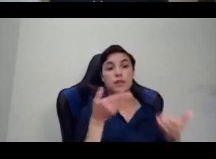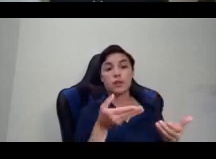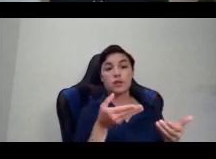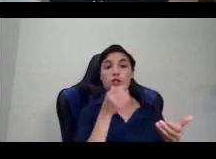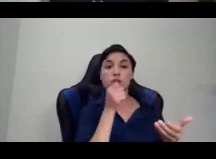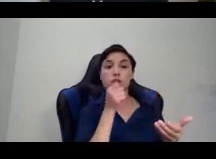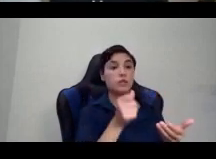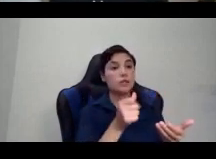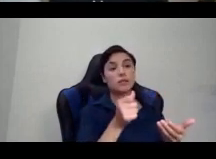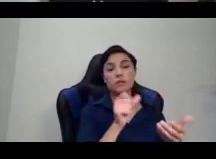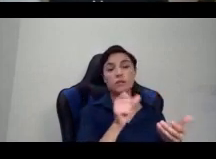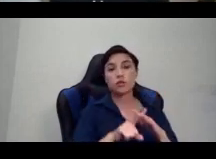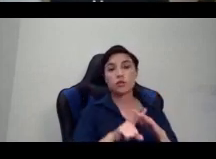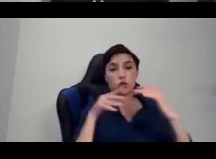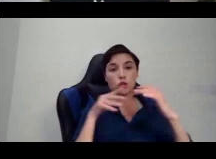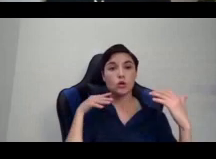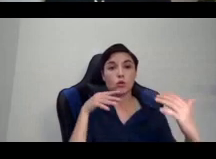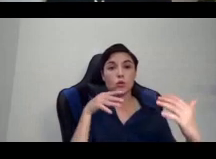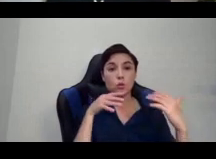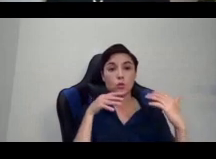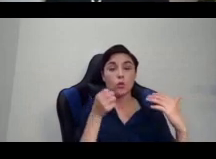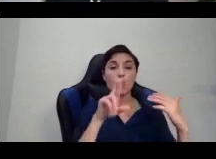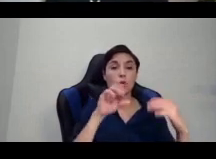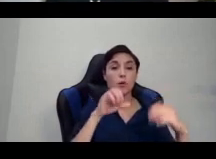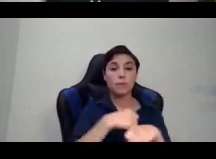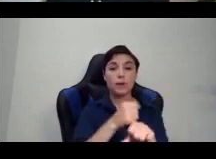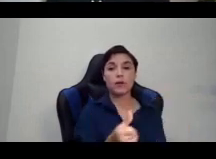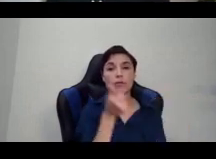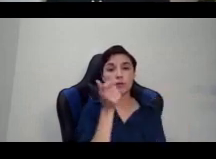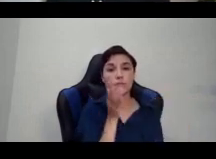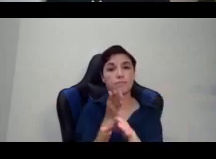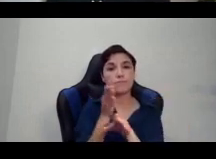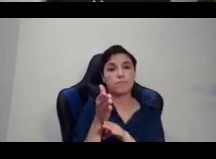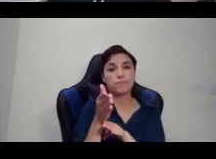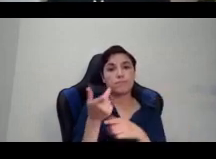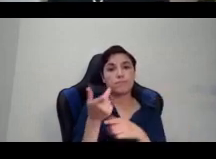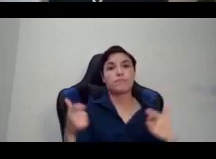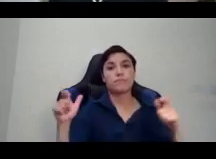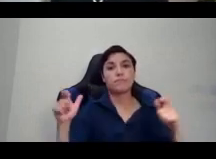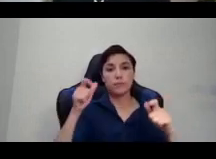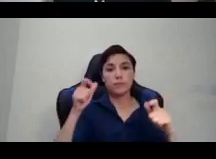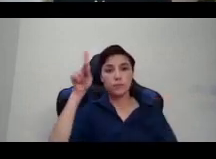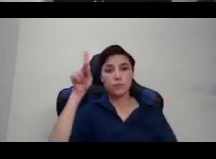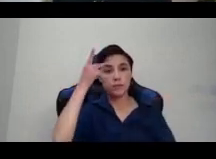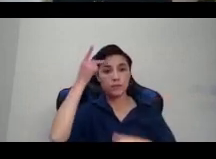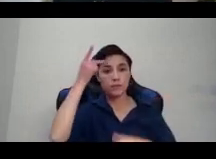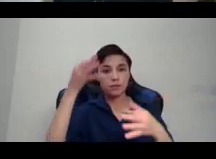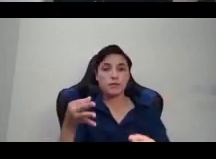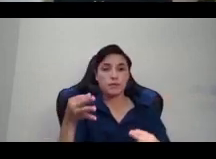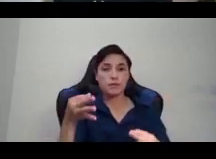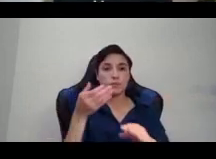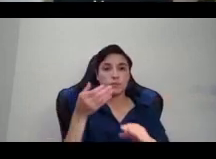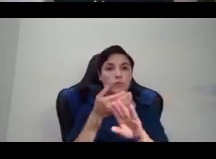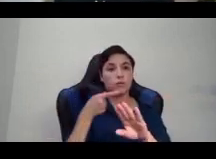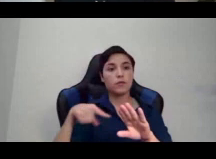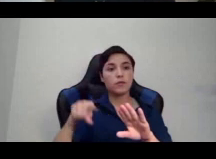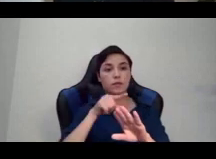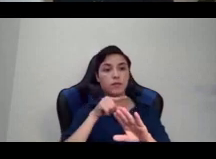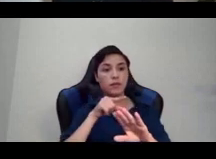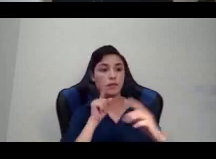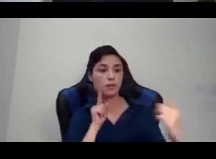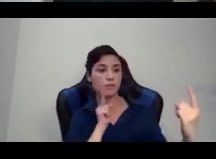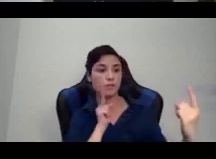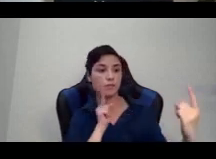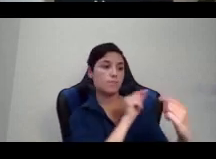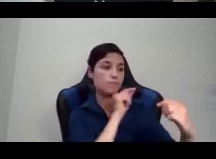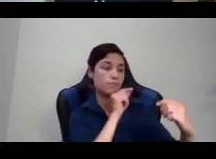consulting kimbanda in that area. And there's a Brazilian Portuguese word, chibado,